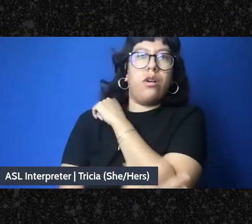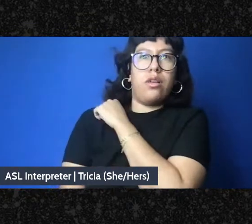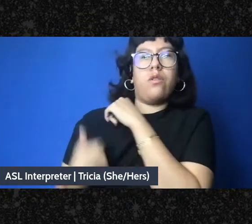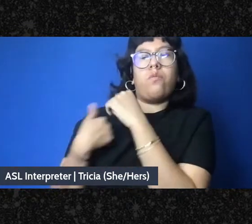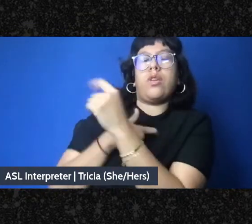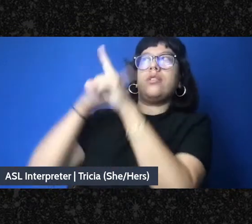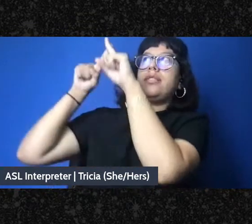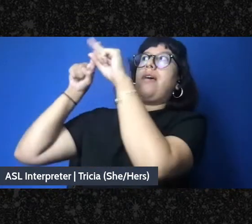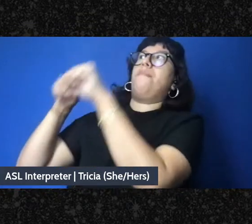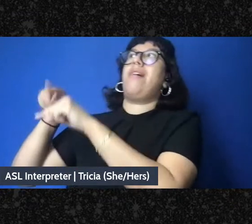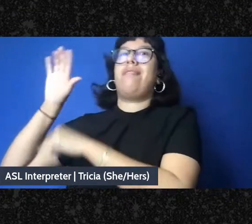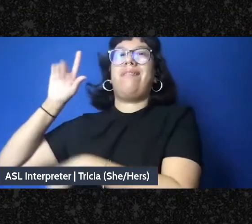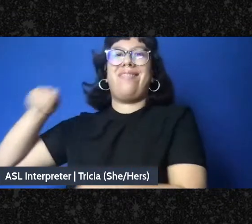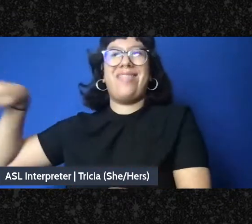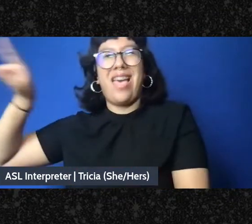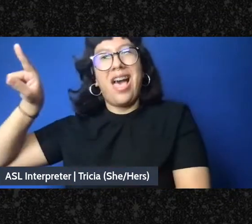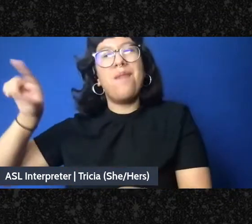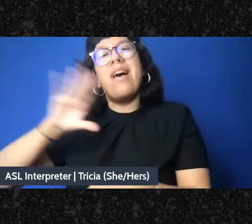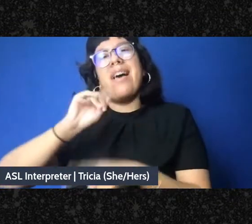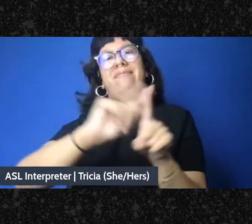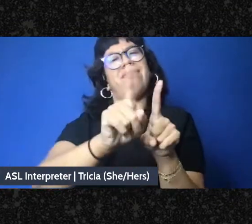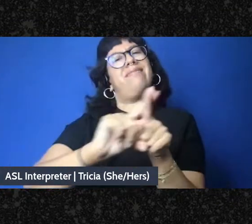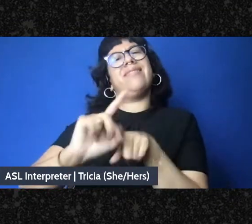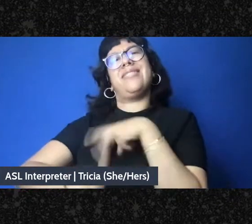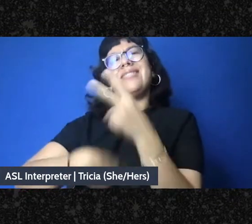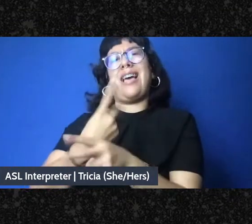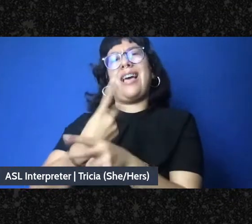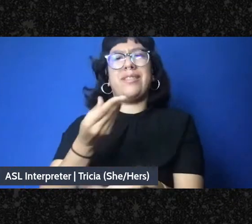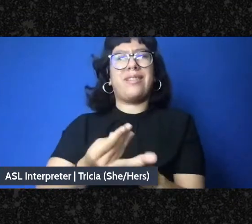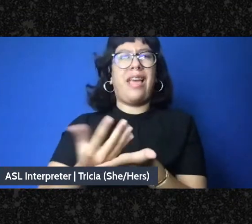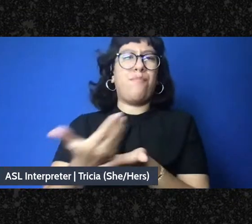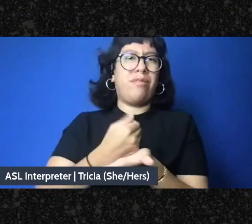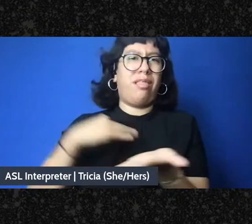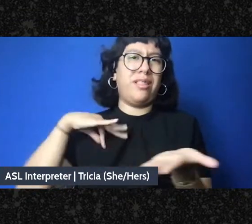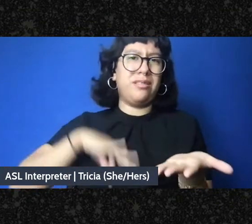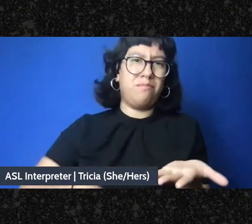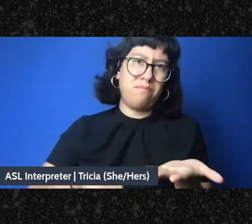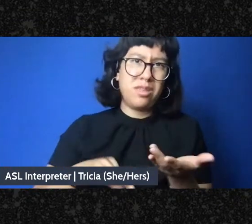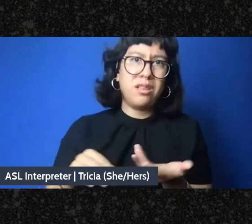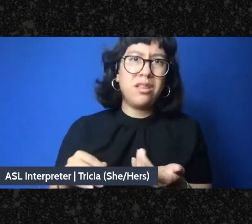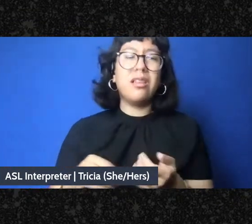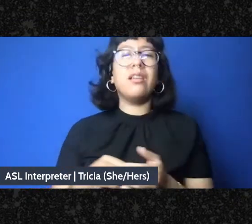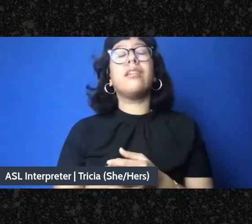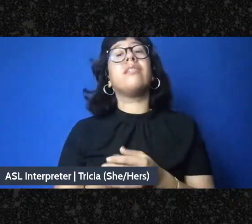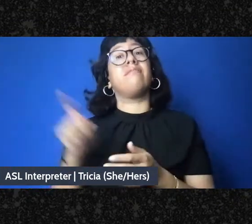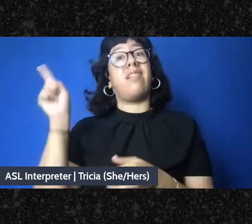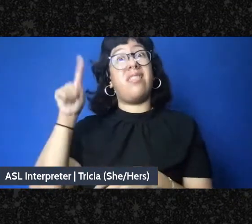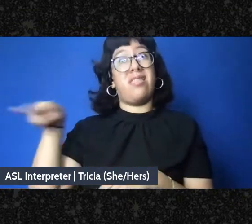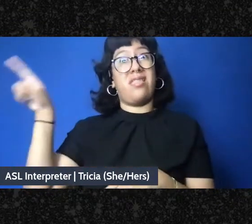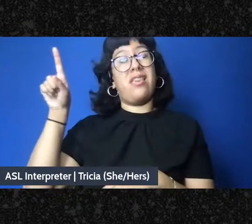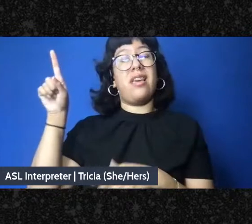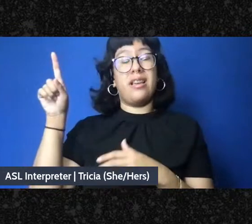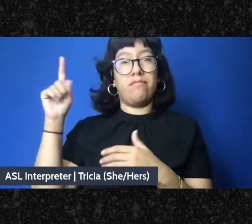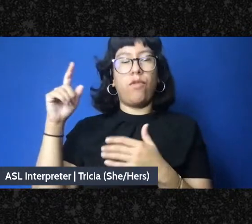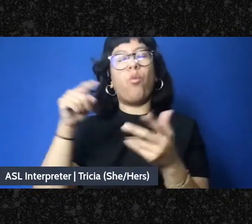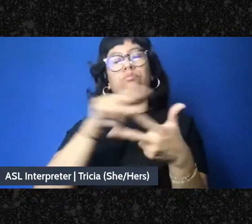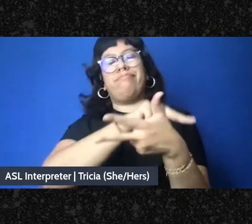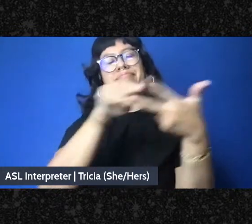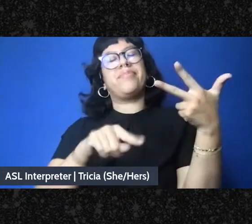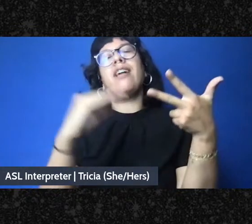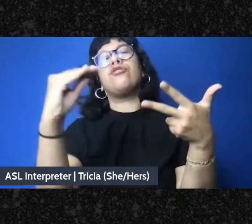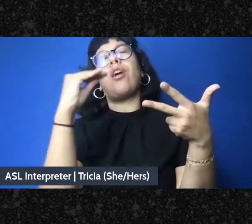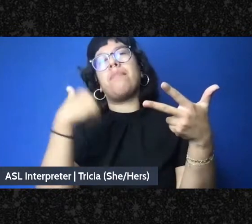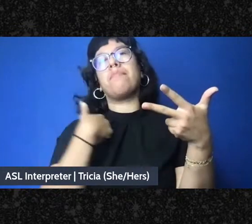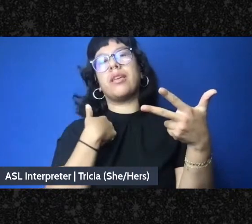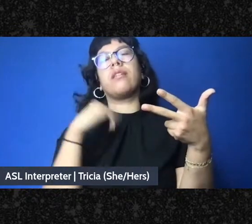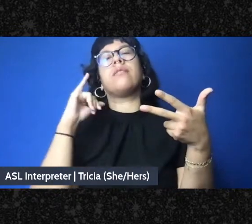various futures of capitalism for everything we need. And they've also all taught me to think in deep ways